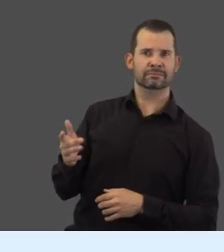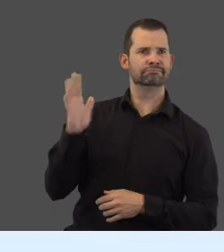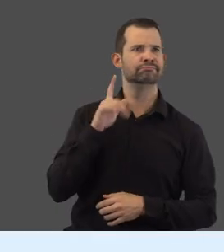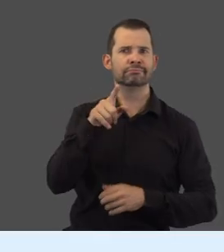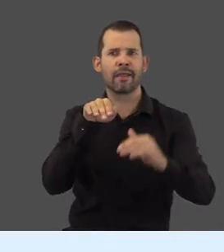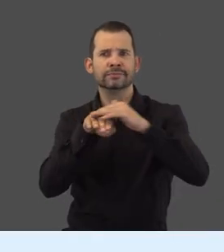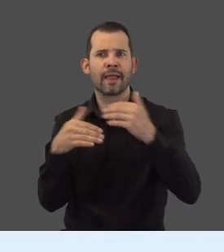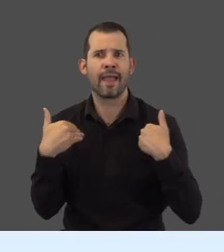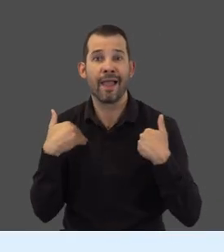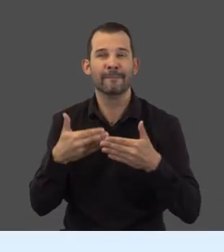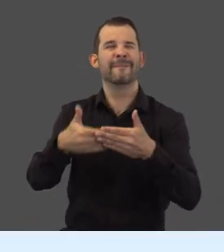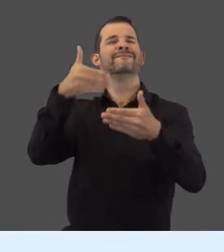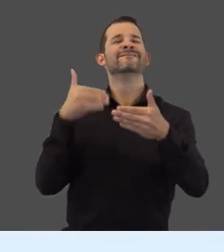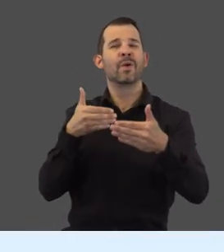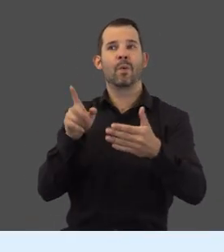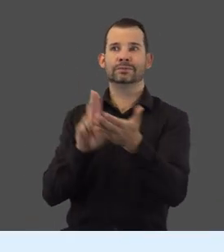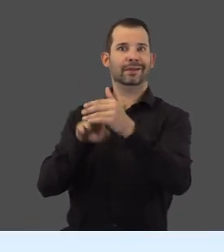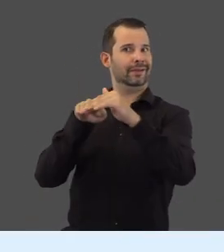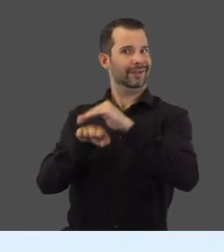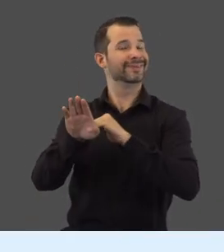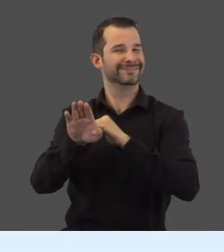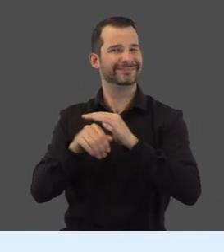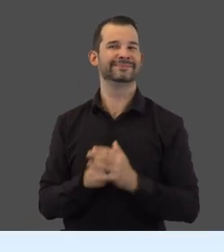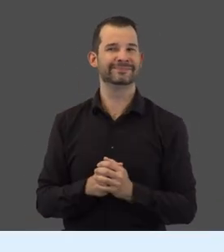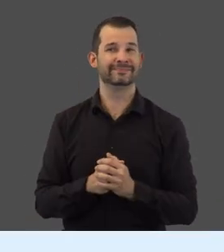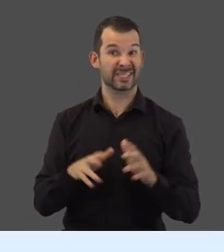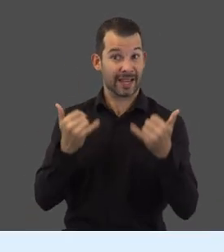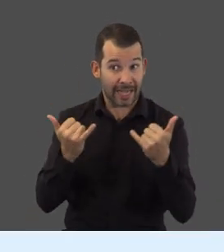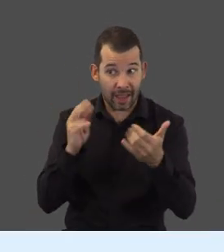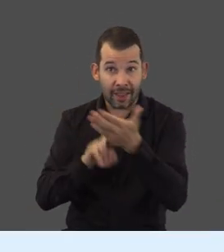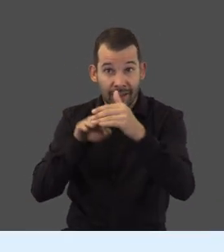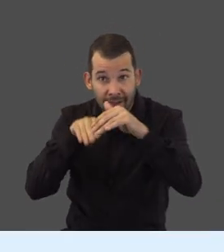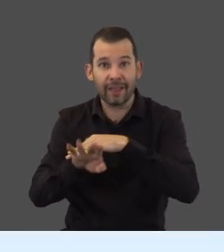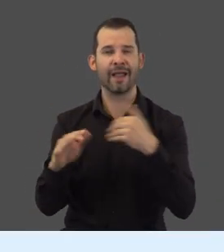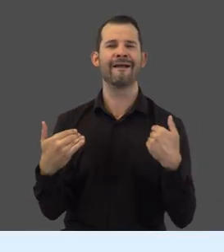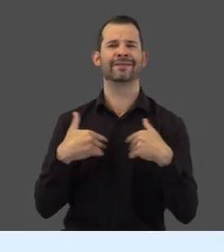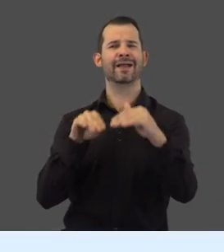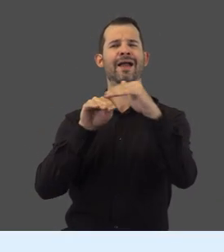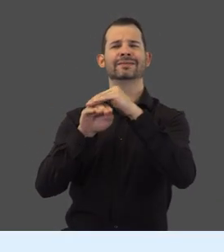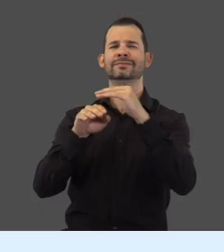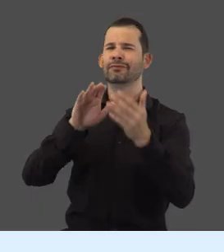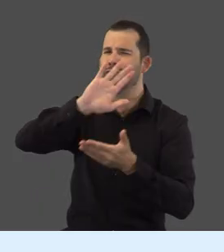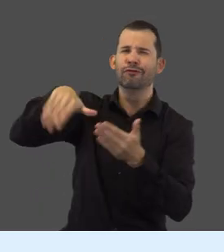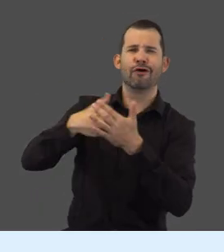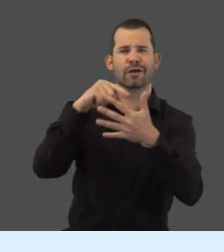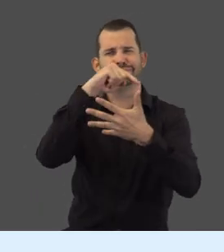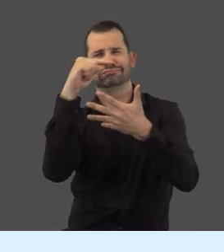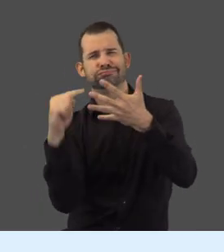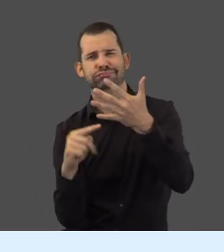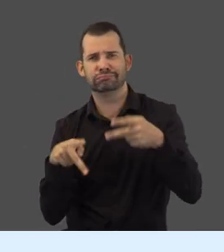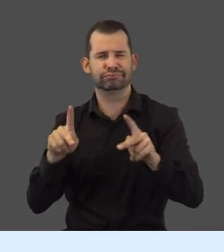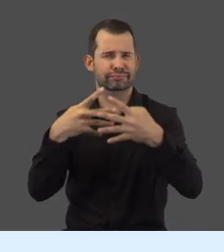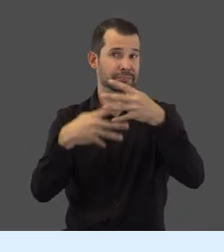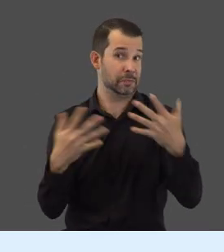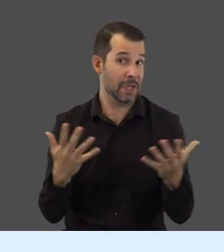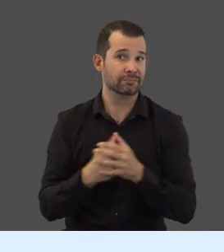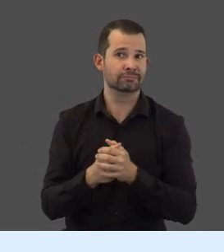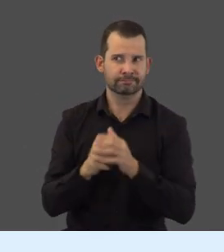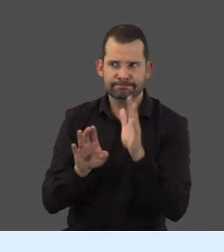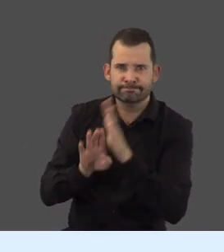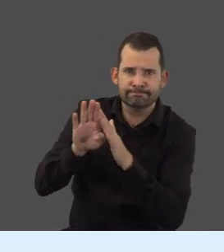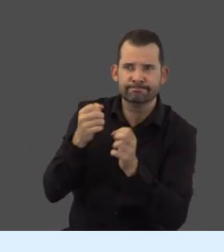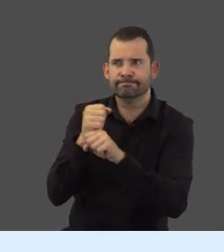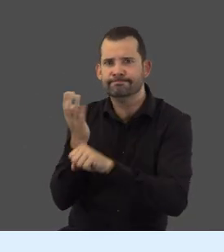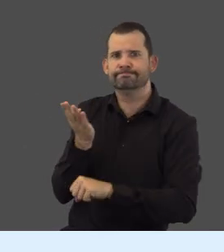This is what you had access to before you were signed in. Now you have access to all the features that allow you to